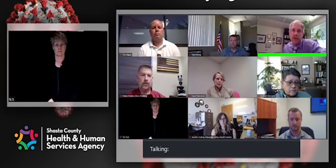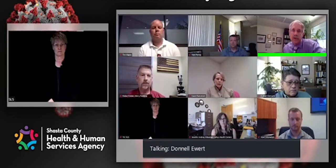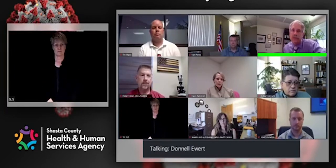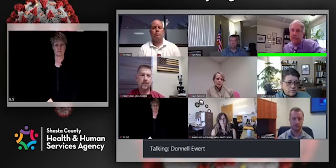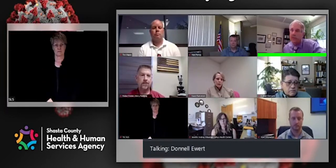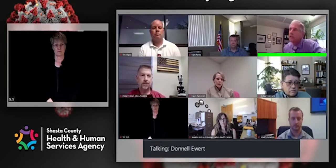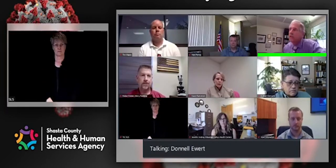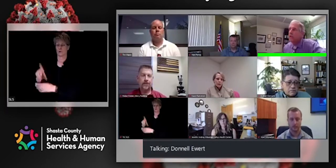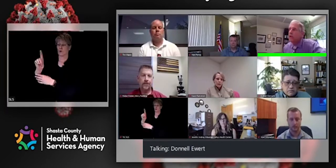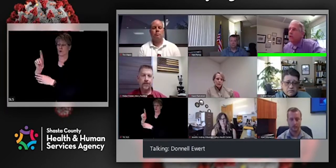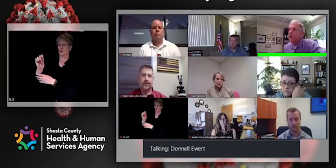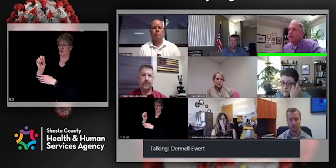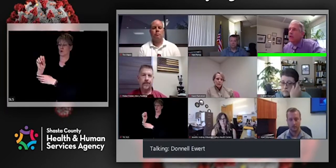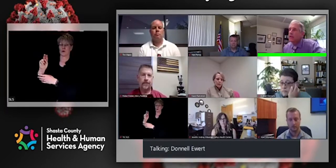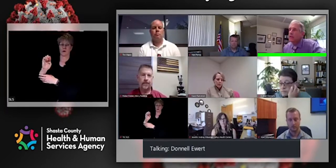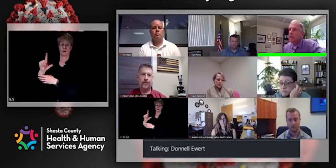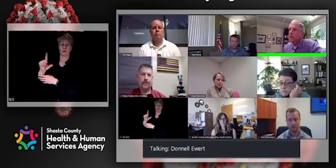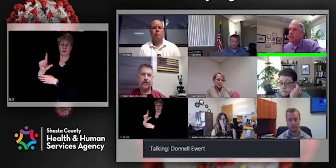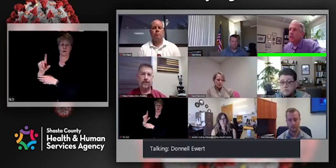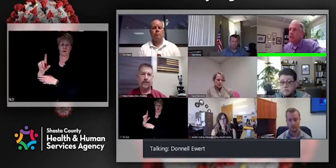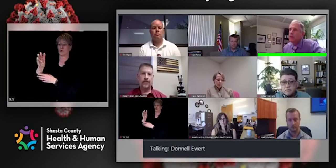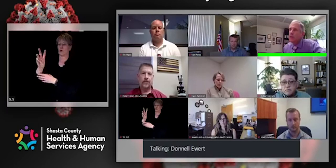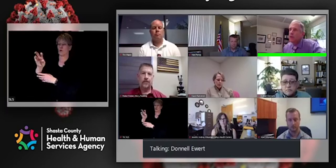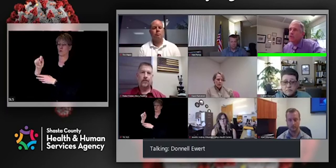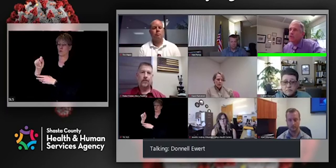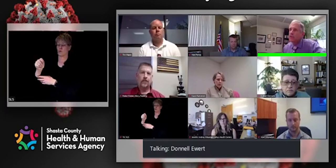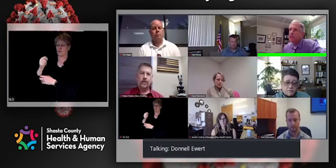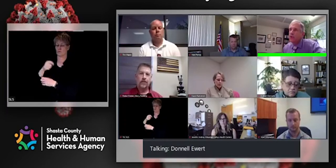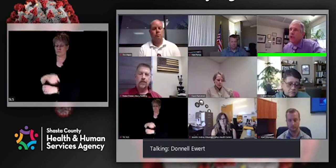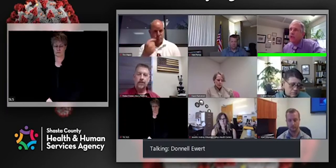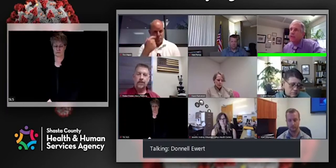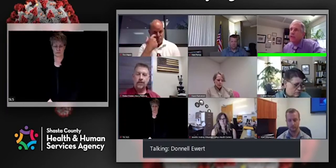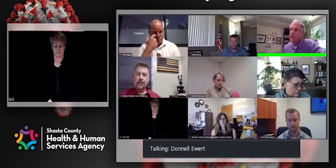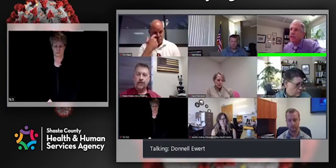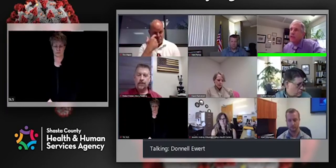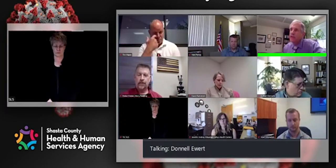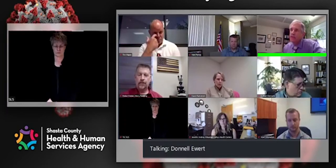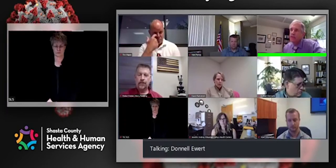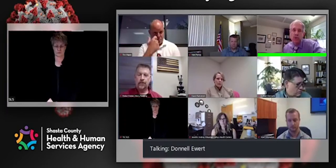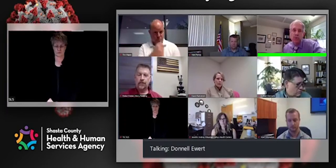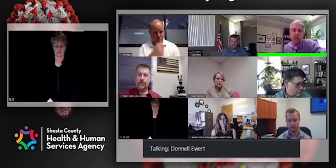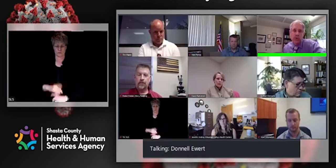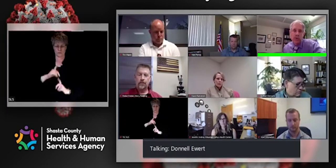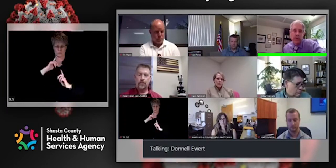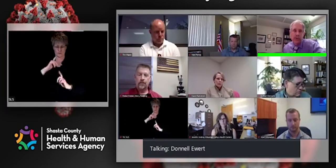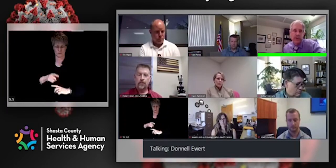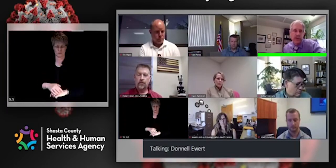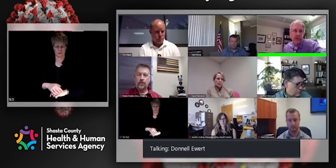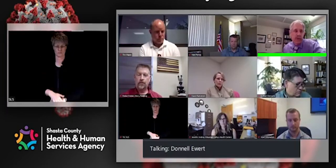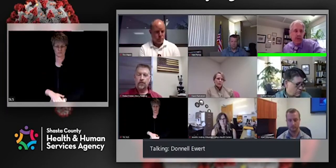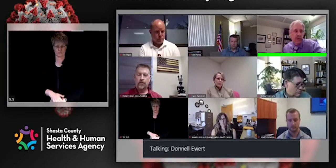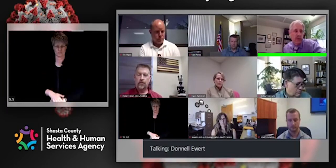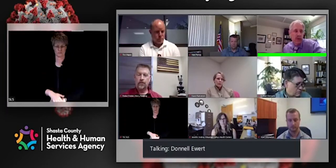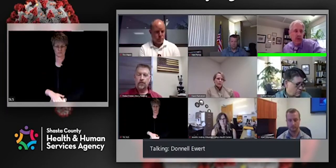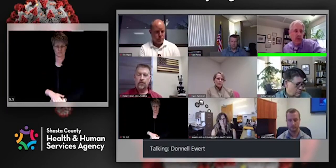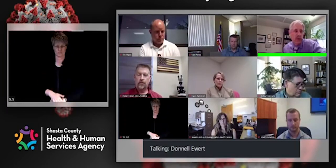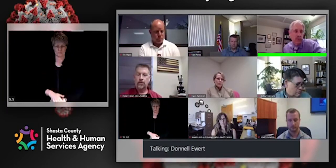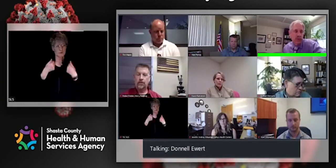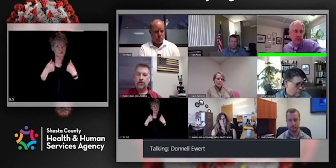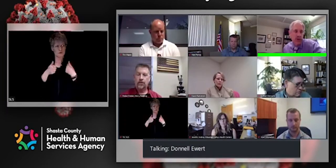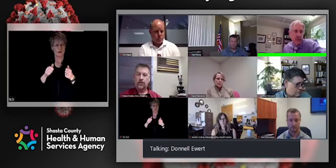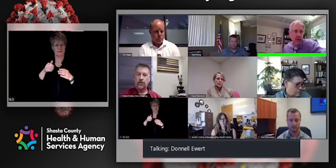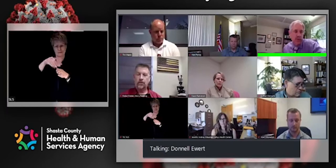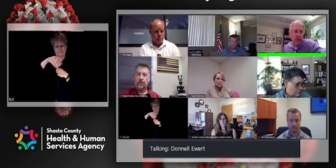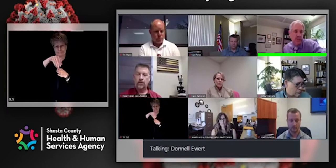Thank you for that question. Uh, you know, we, we are trying to take a little bit of a middle road on this. Uh, you know, I think early